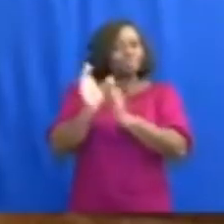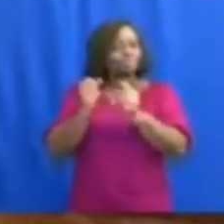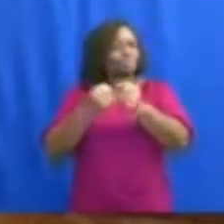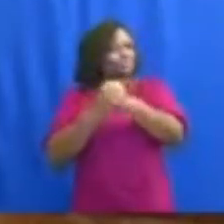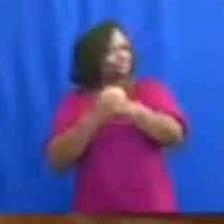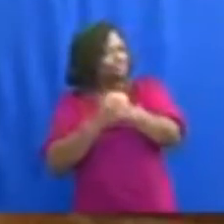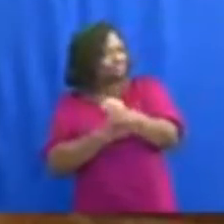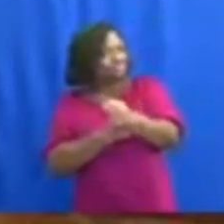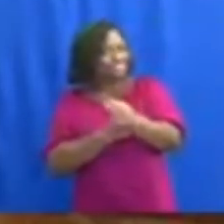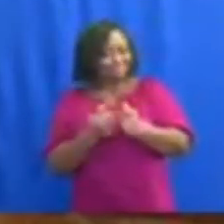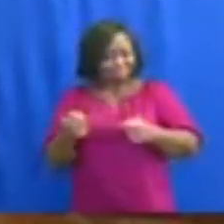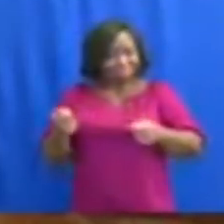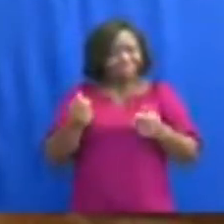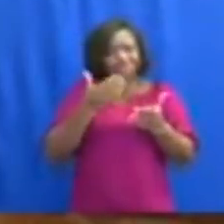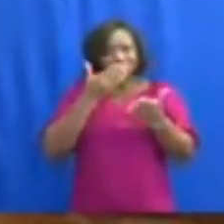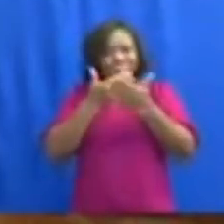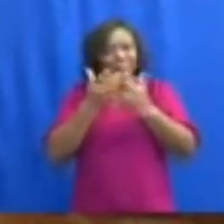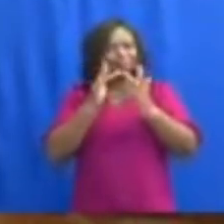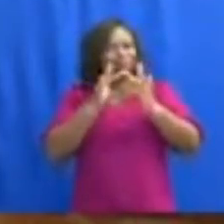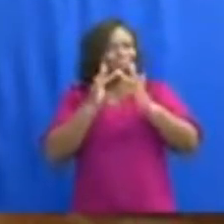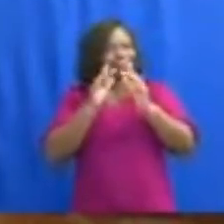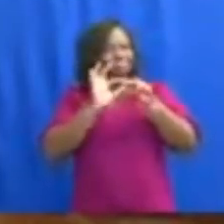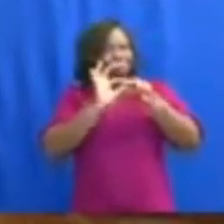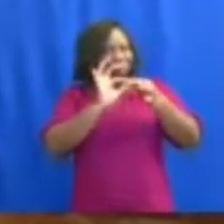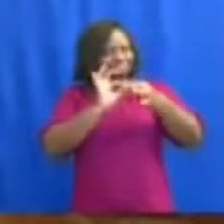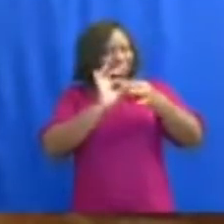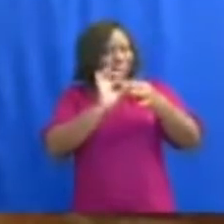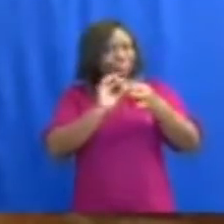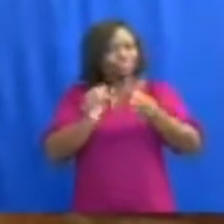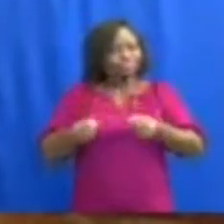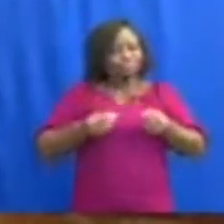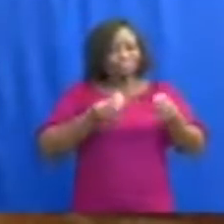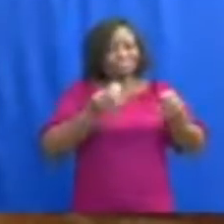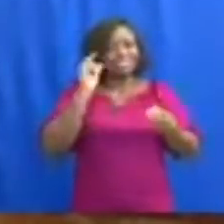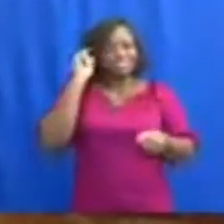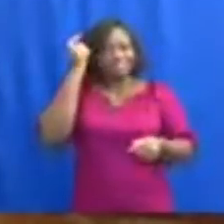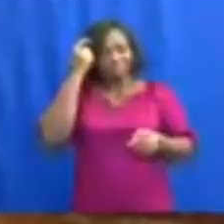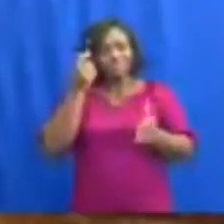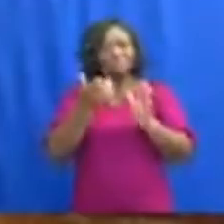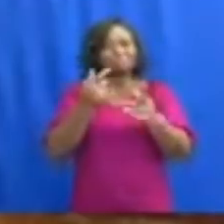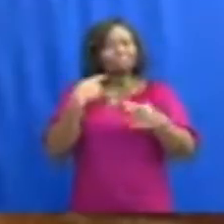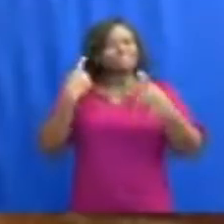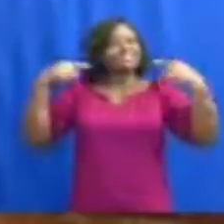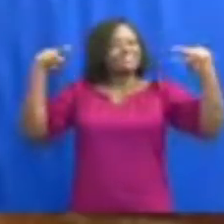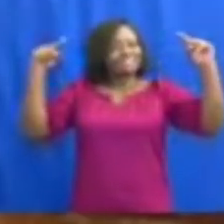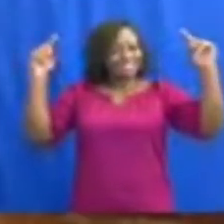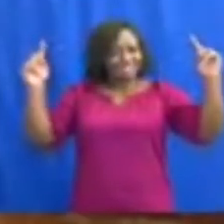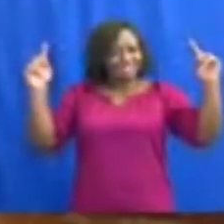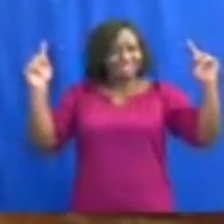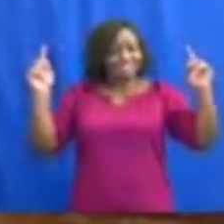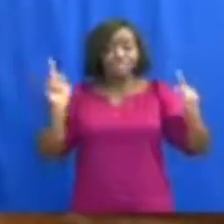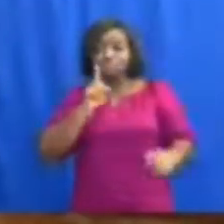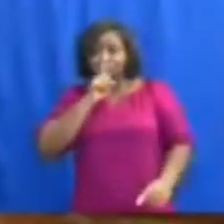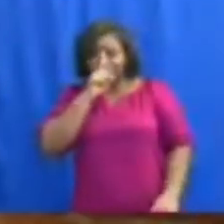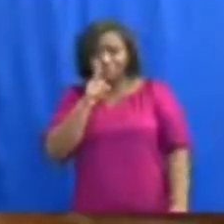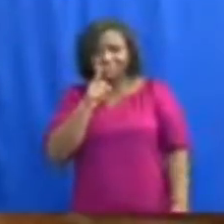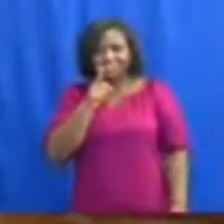and make her great and strong. We thank you for your attention and good night.